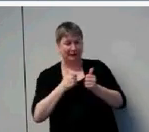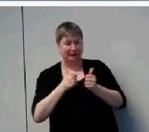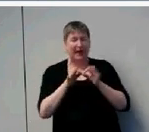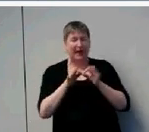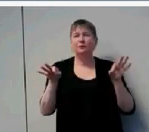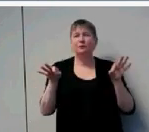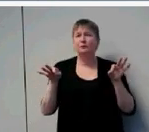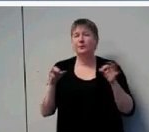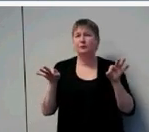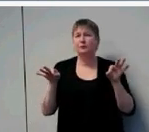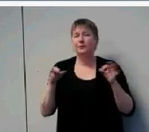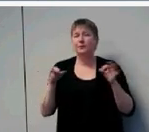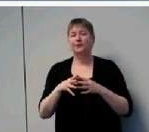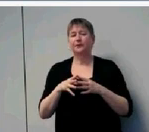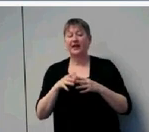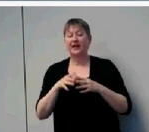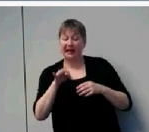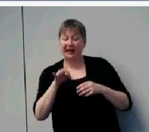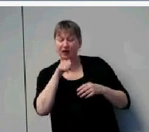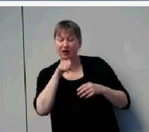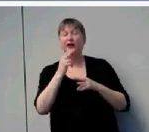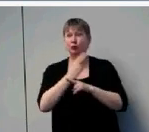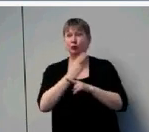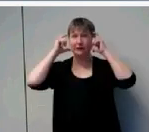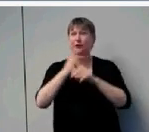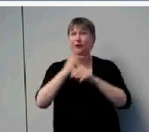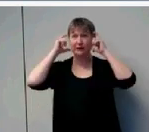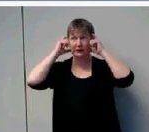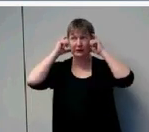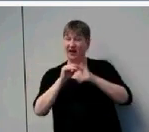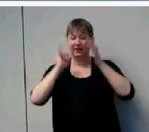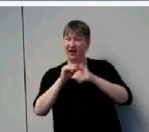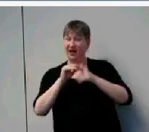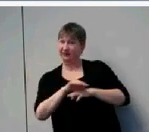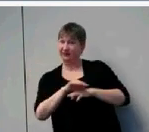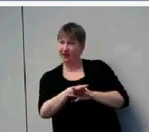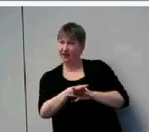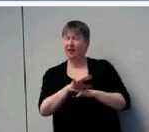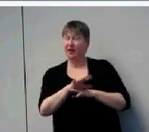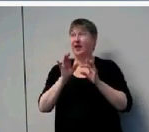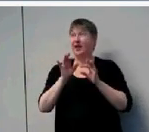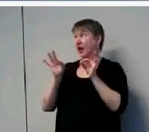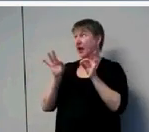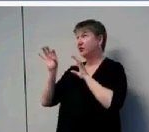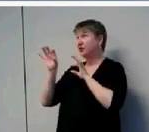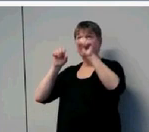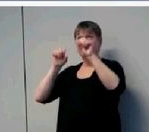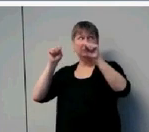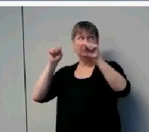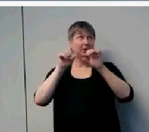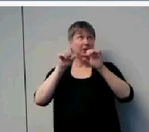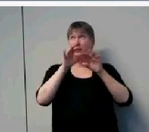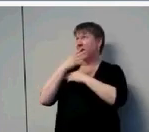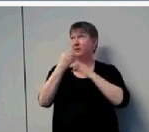poor user of hearing aids affect cumulative language experience and language growth? We